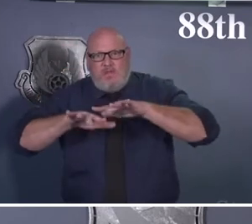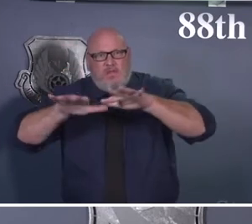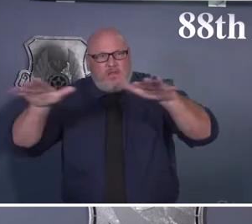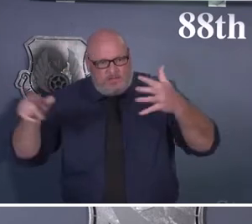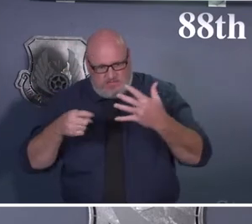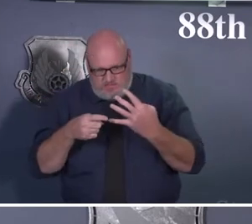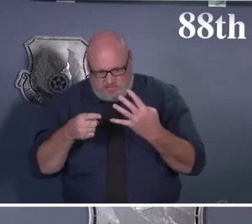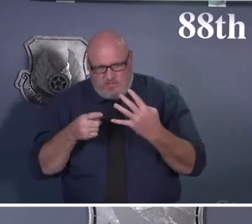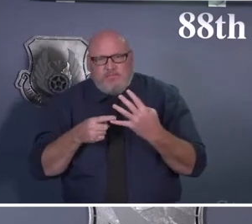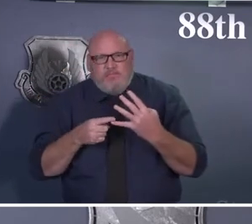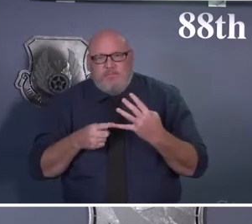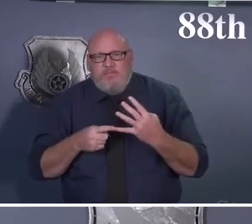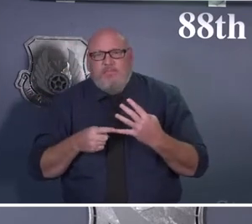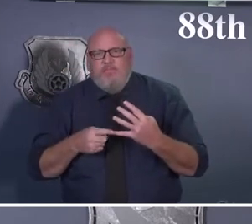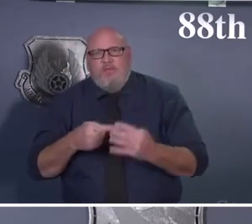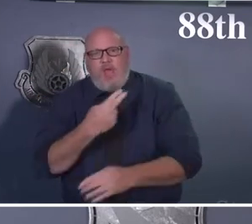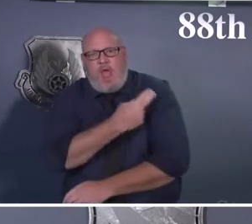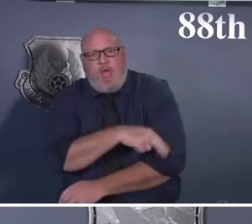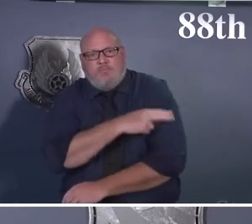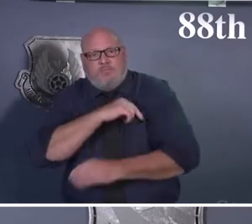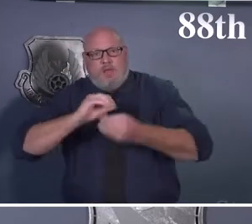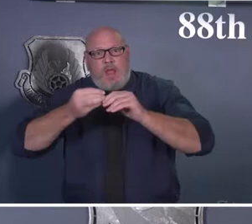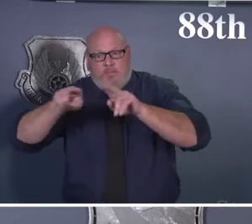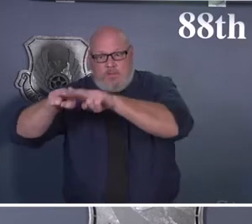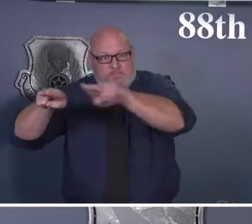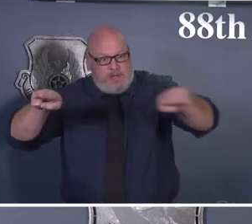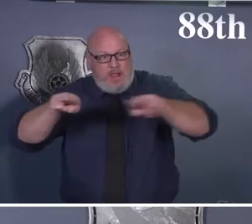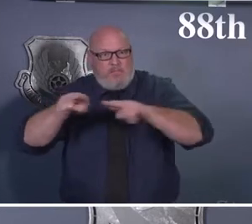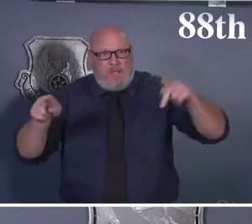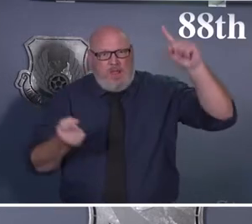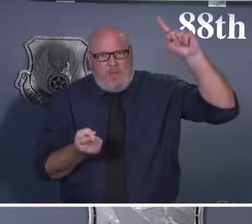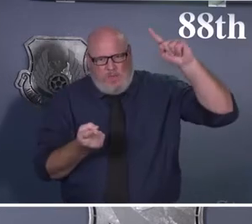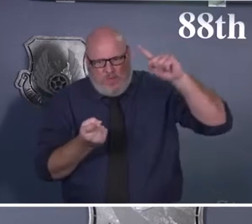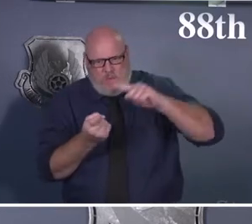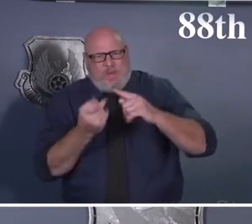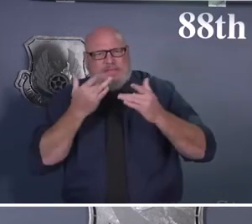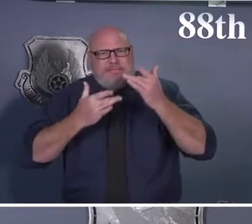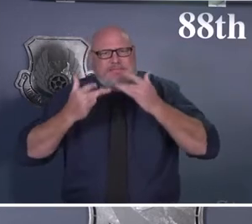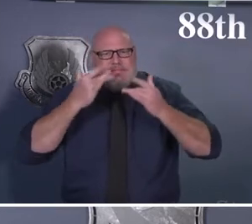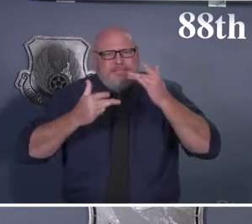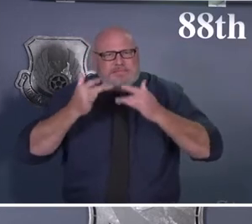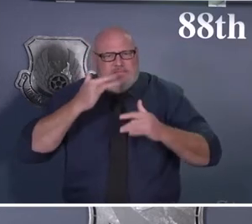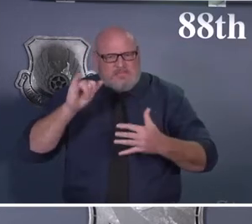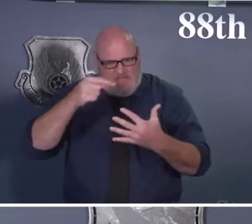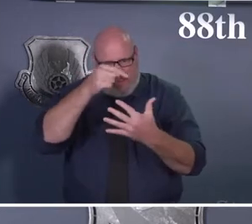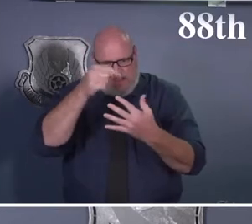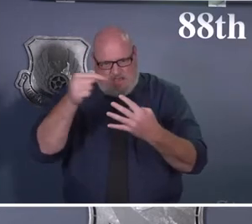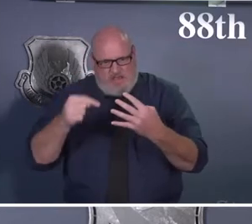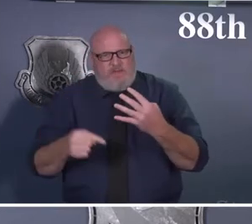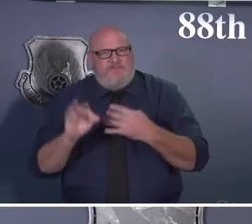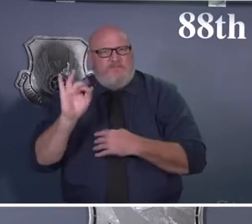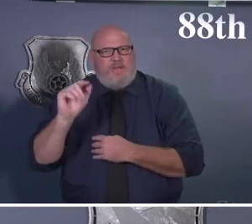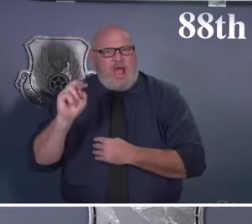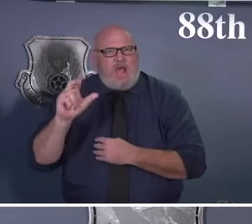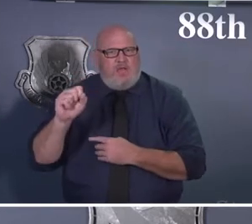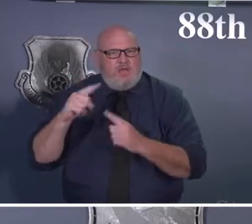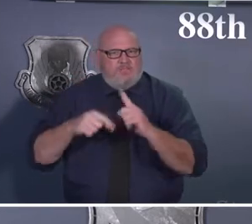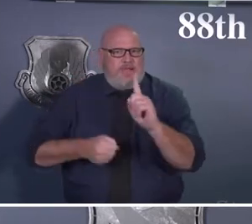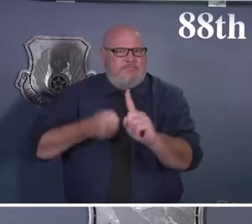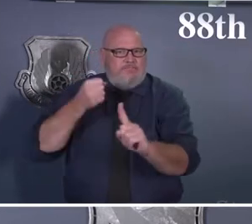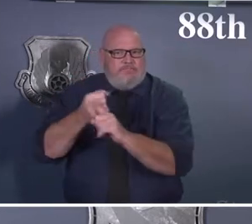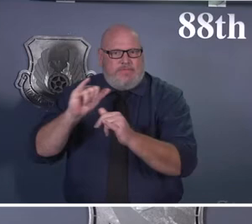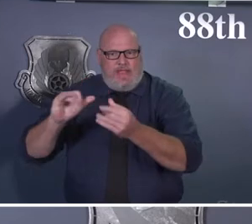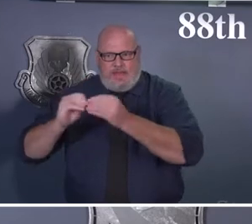Delta at one point, so HPCon Delta at one point, the Omicron variant had our surrounding four counties